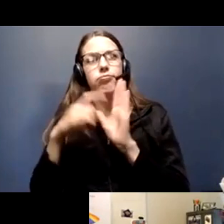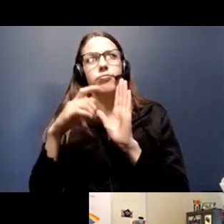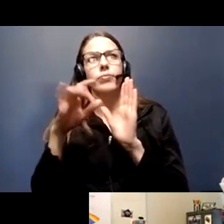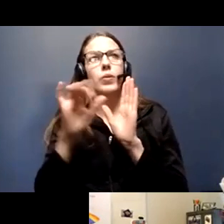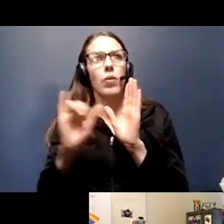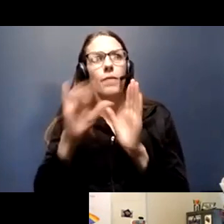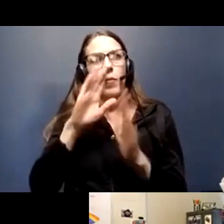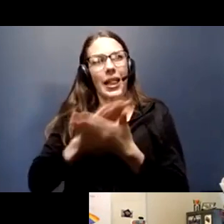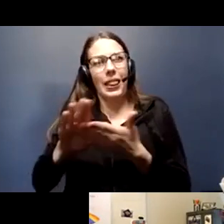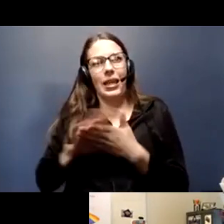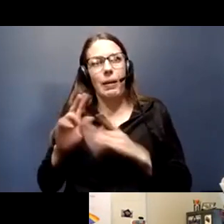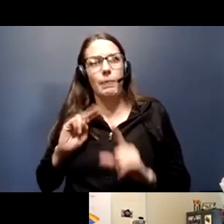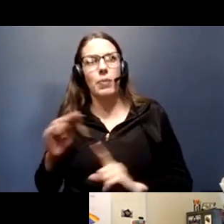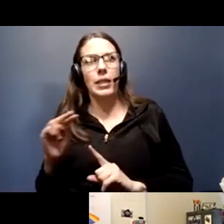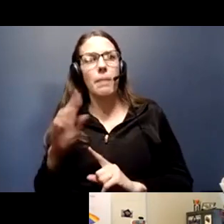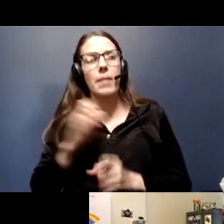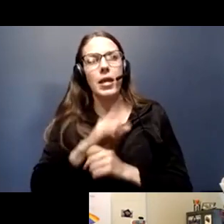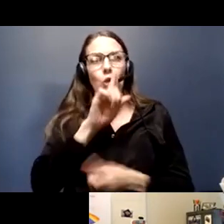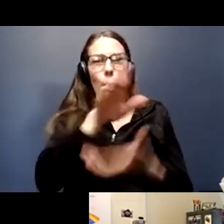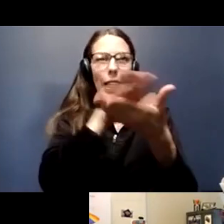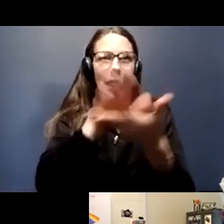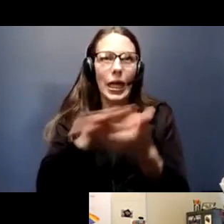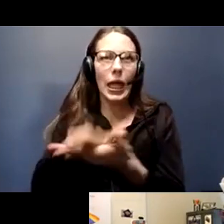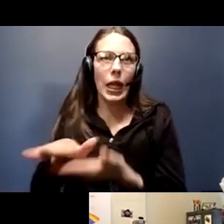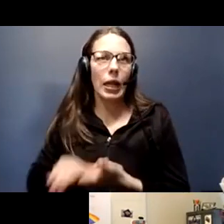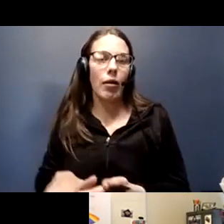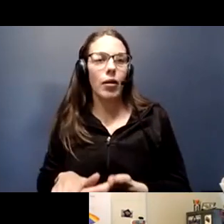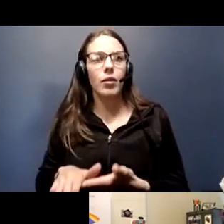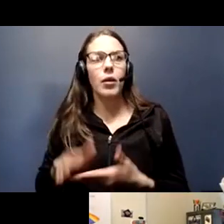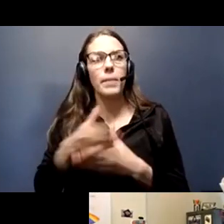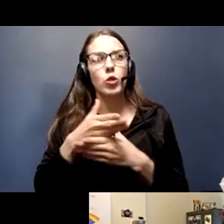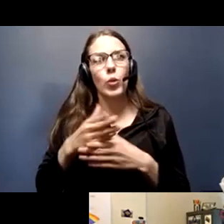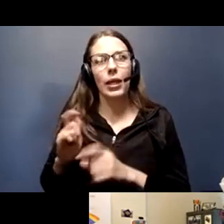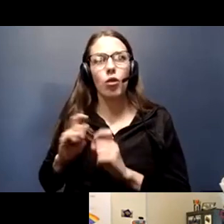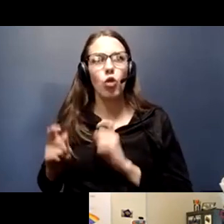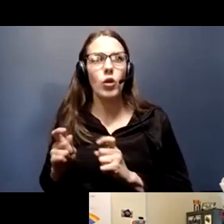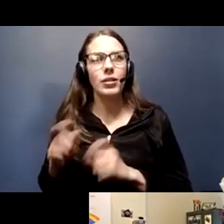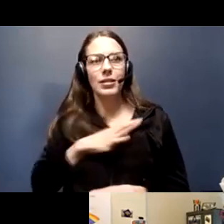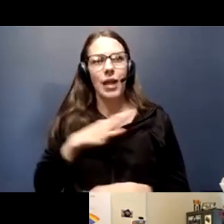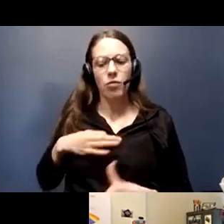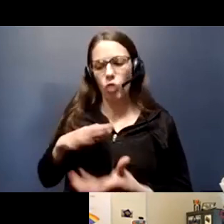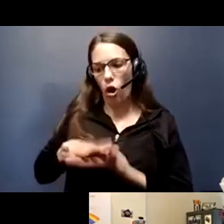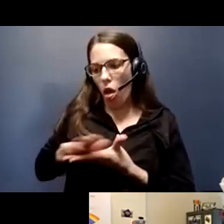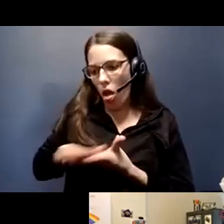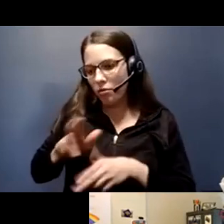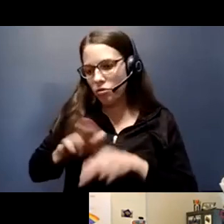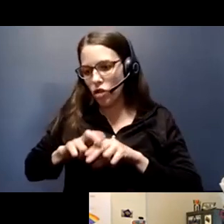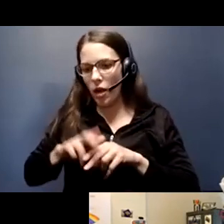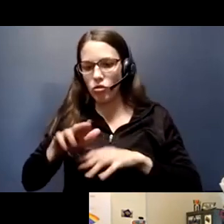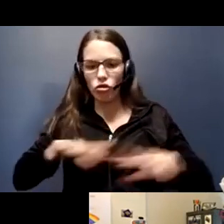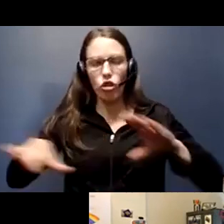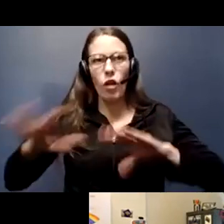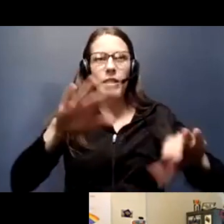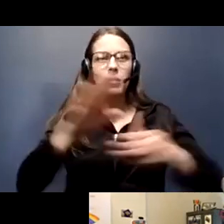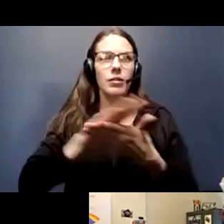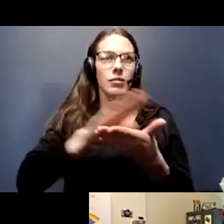making sure that we are cleaning our facilities between donations, staff are wiping down chairs, surfaces are maintained in a